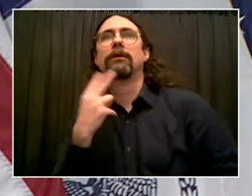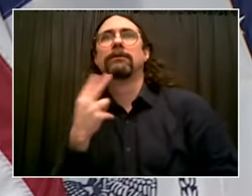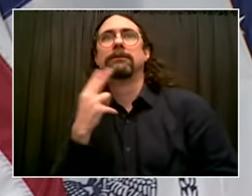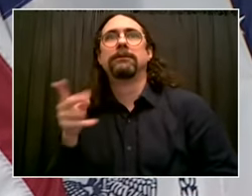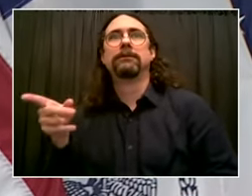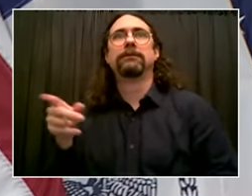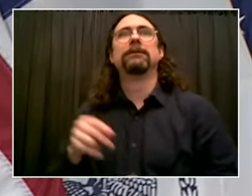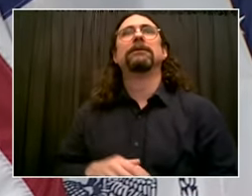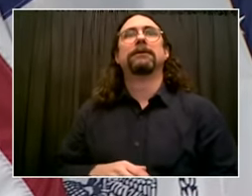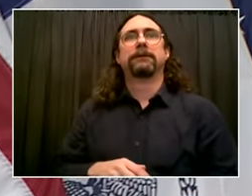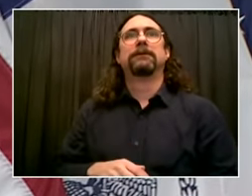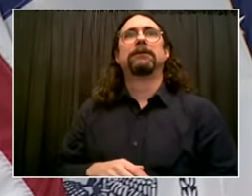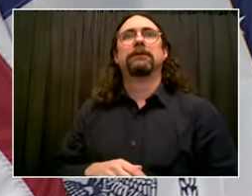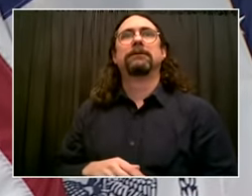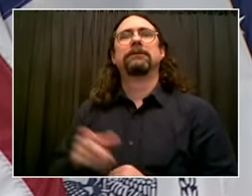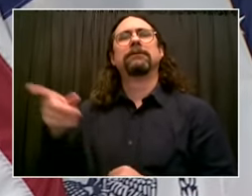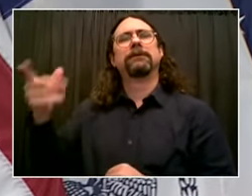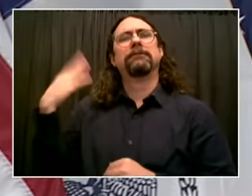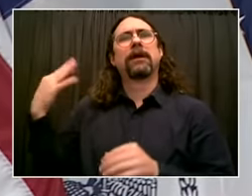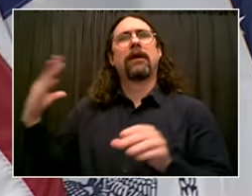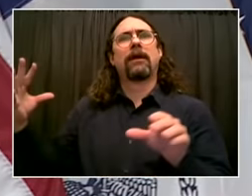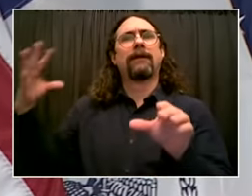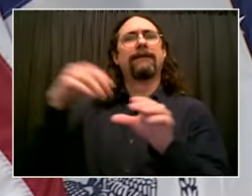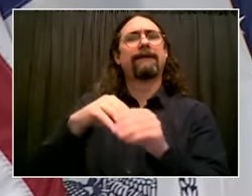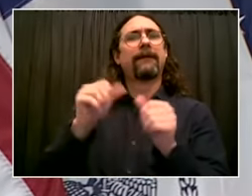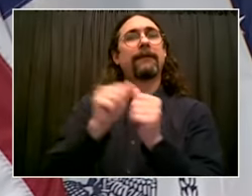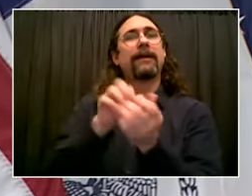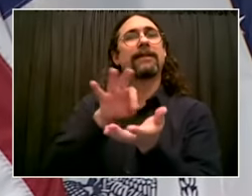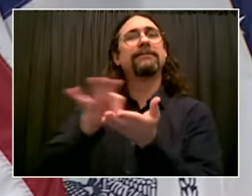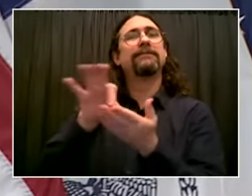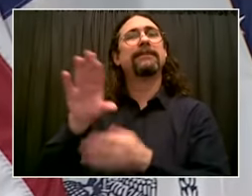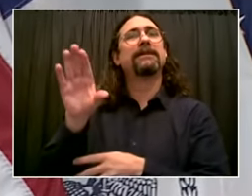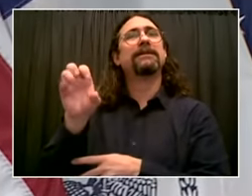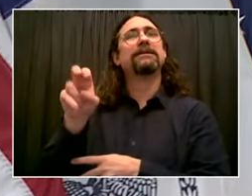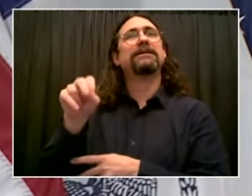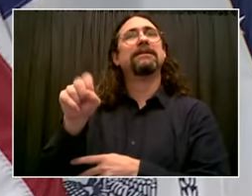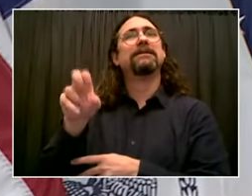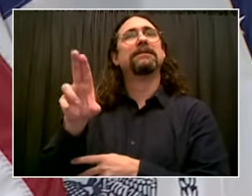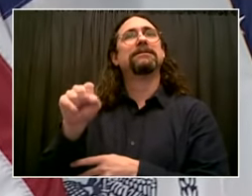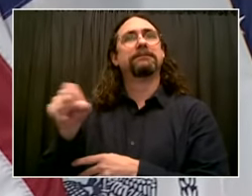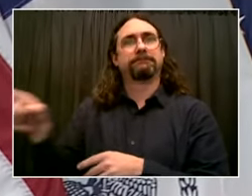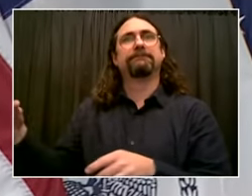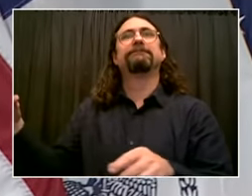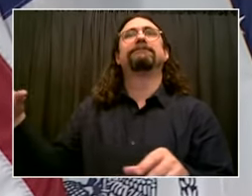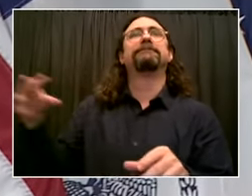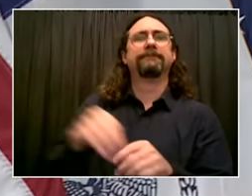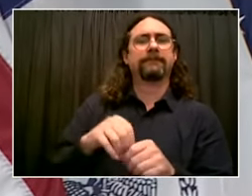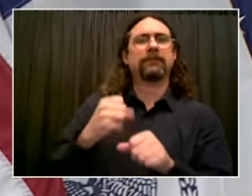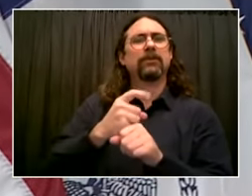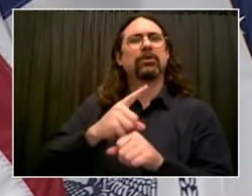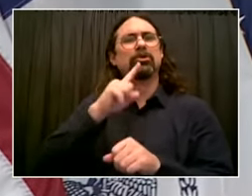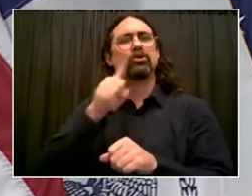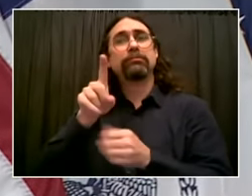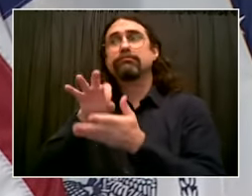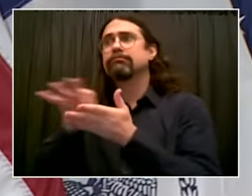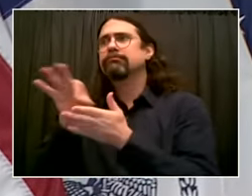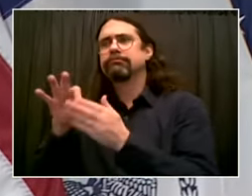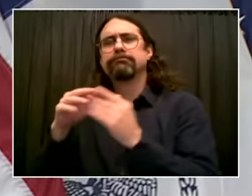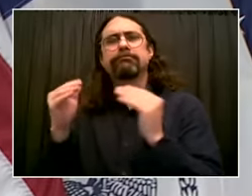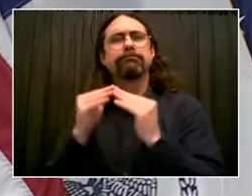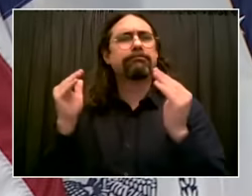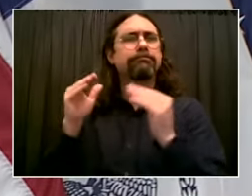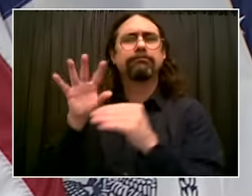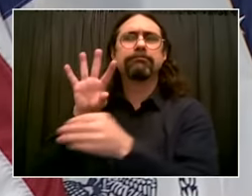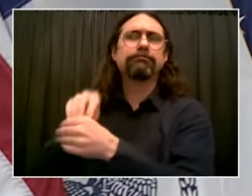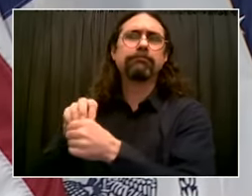strong in 2020 as it was in 2010. Even though we're in the middle of a pandemic, it was community partners like Afua. And she's working with us right